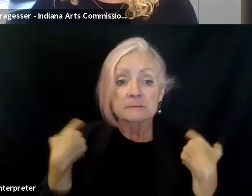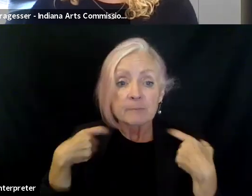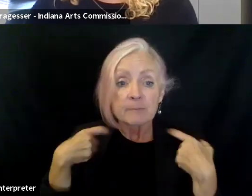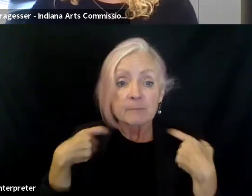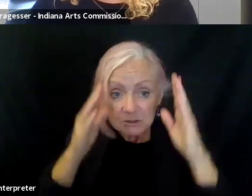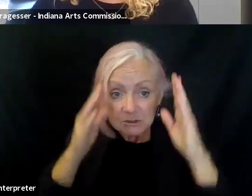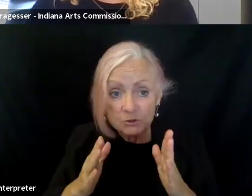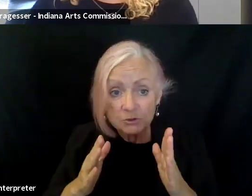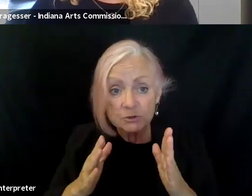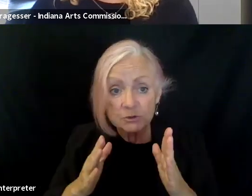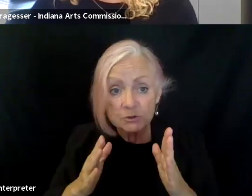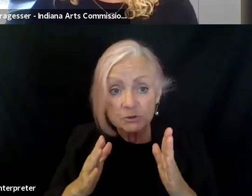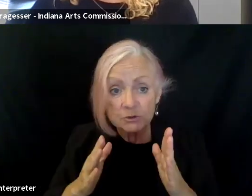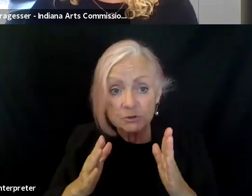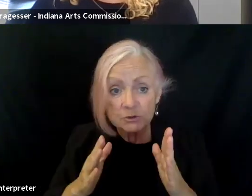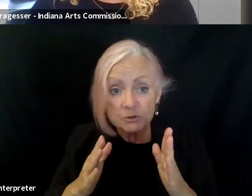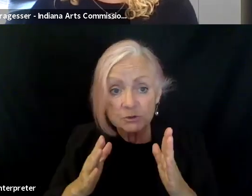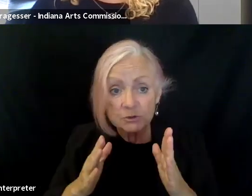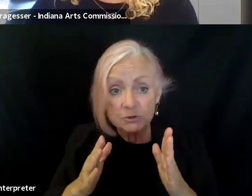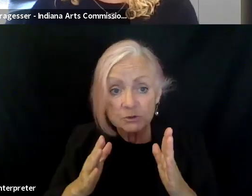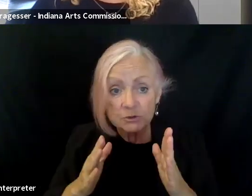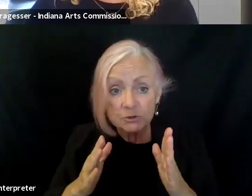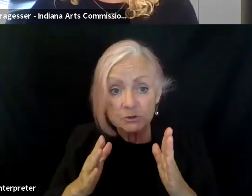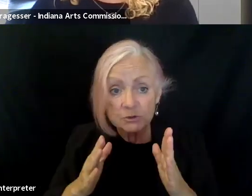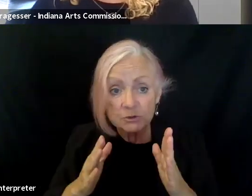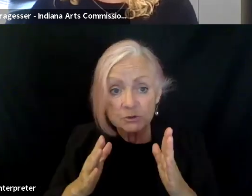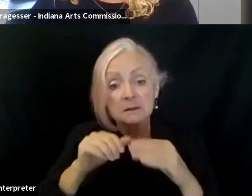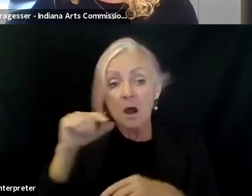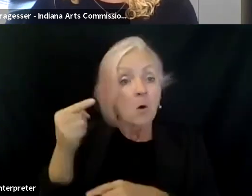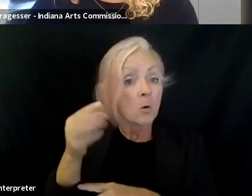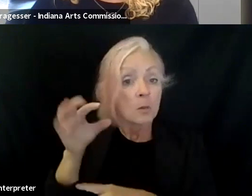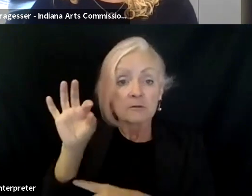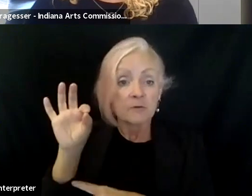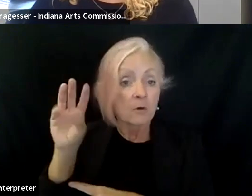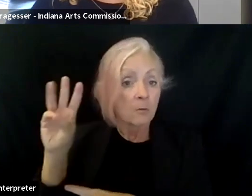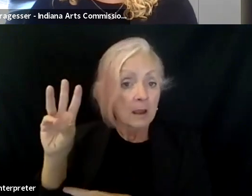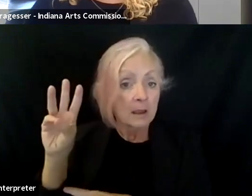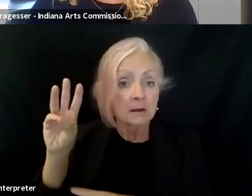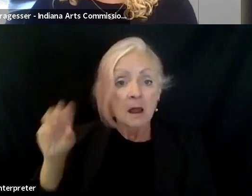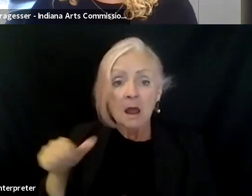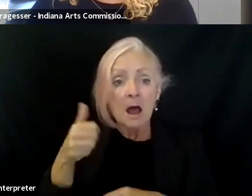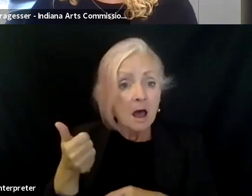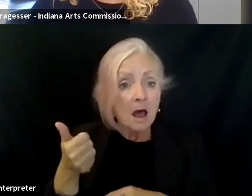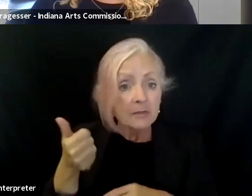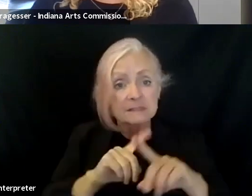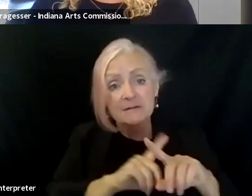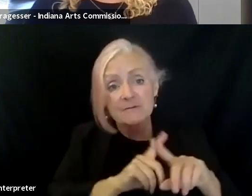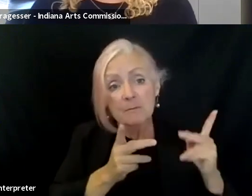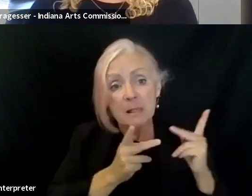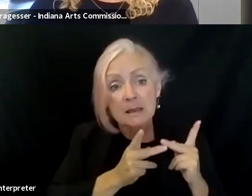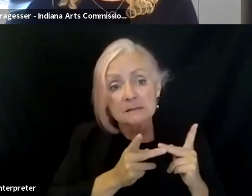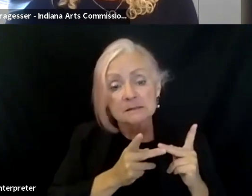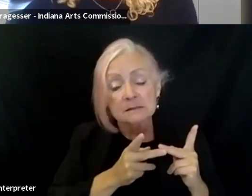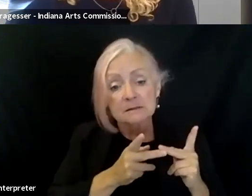just in Fort Wayne now, people come from different, um, areas around the county and the region to look into the, those,